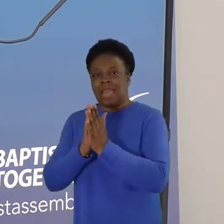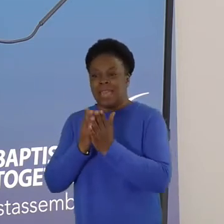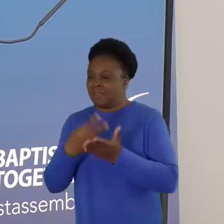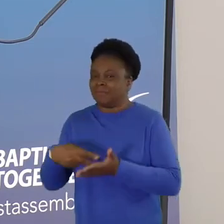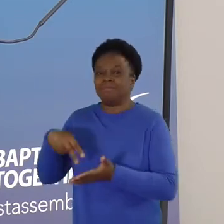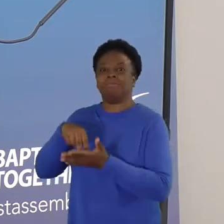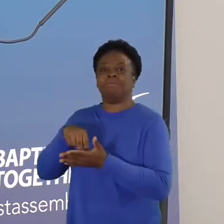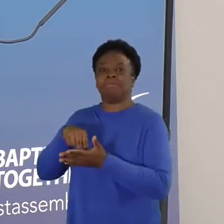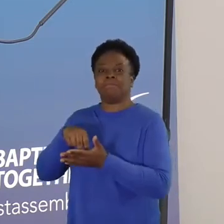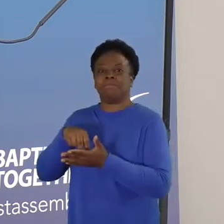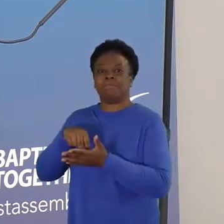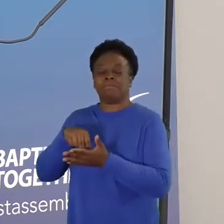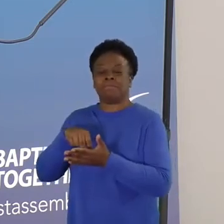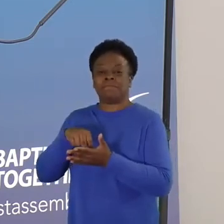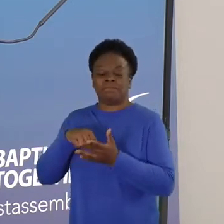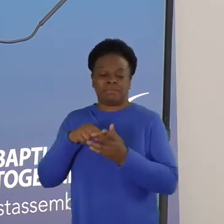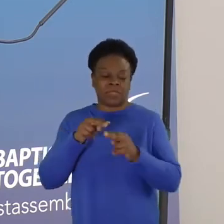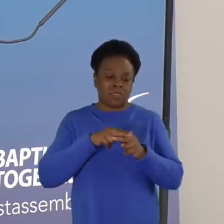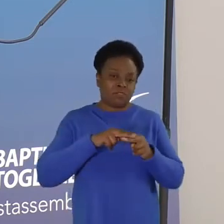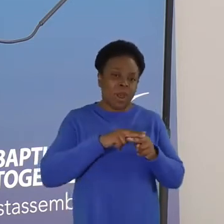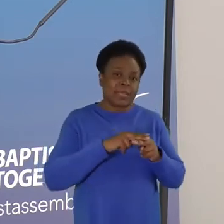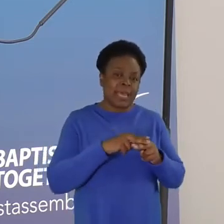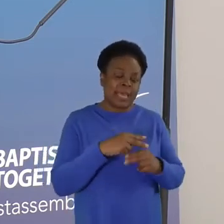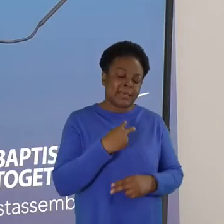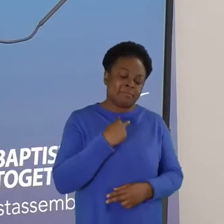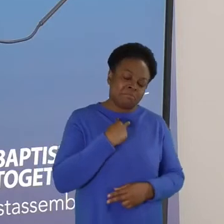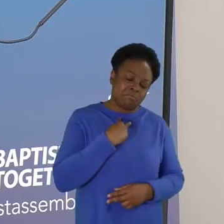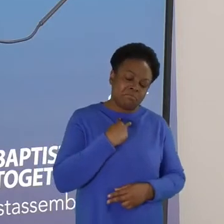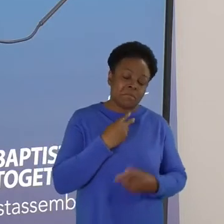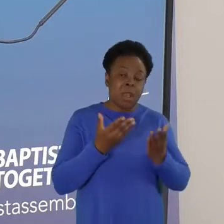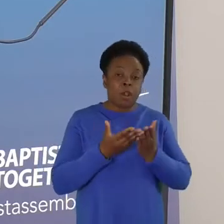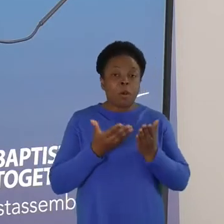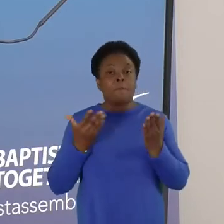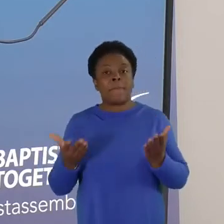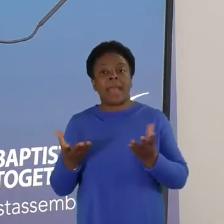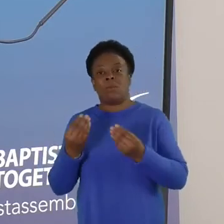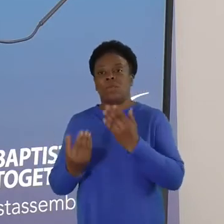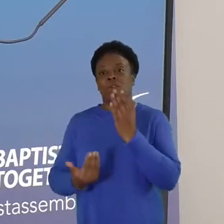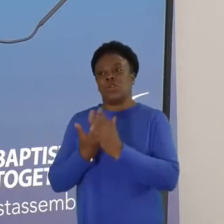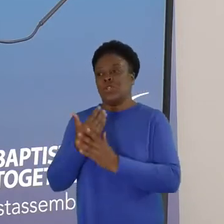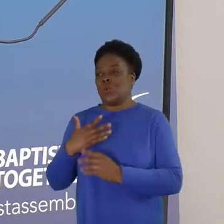Friday contrasted with the new hope of the Sunday.